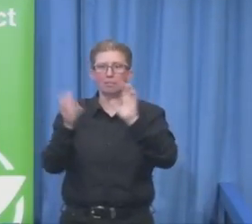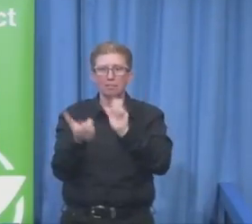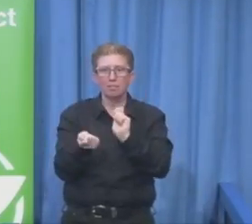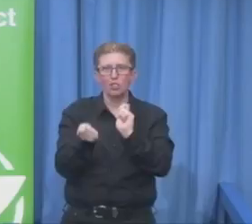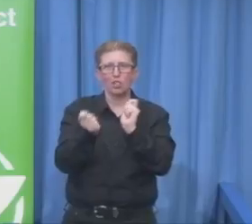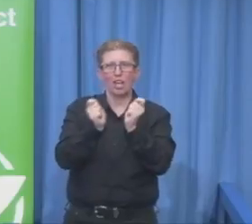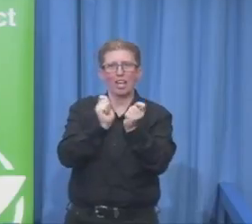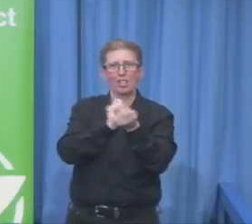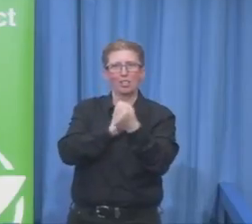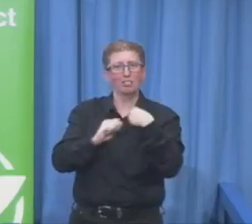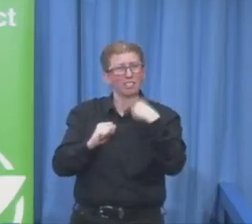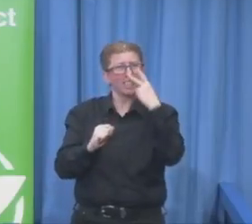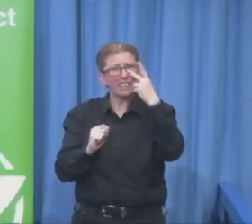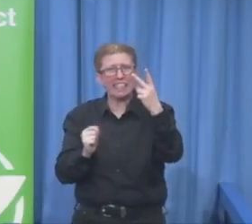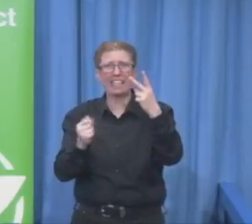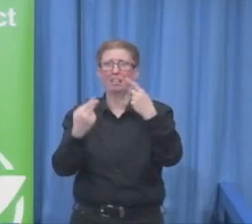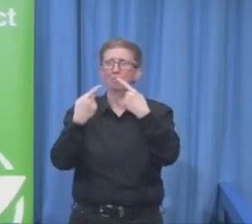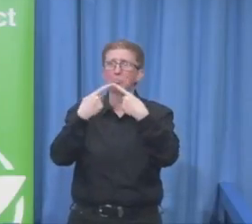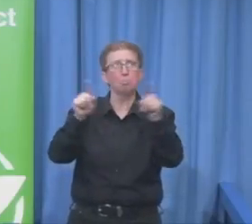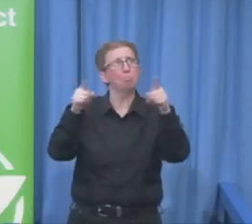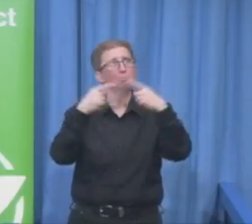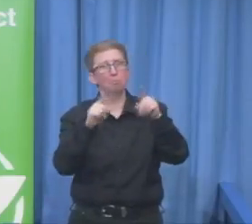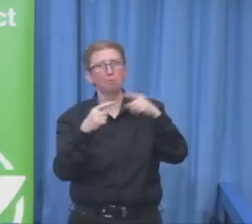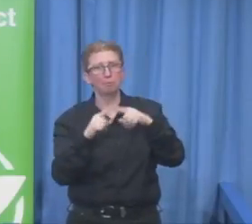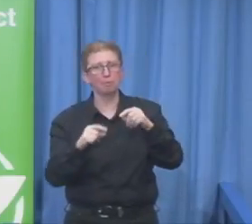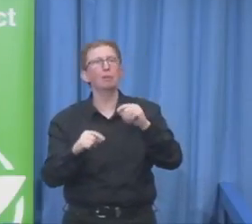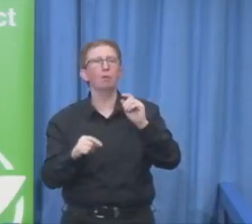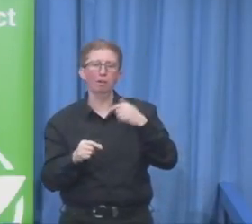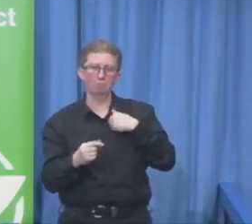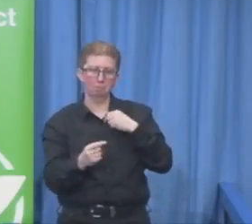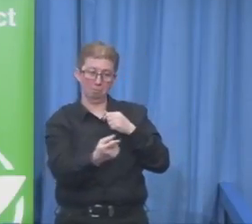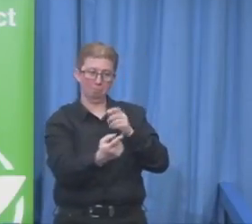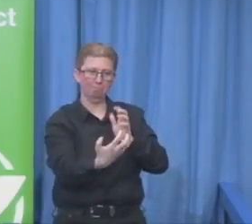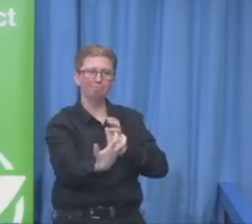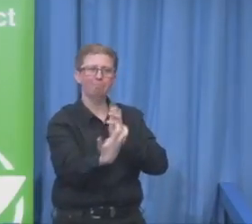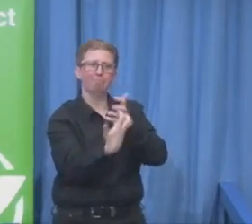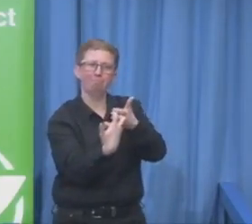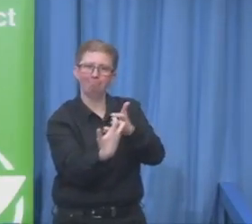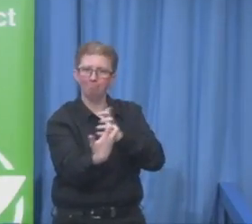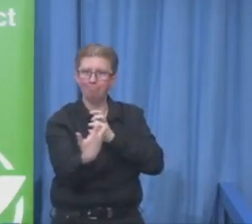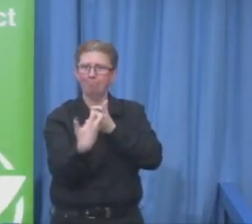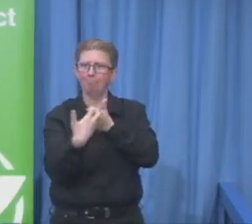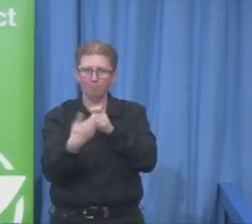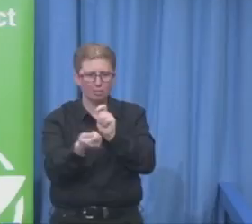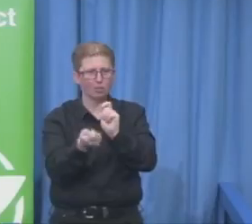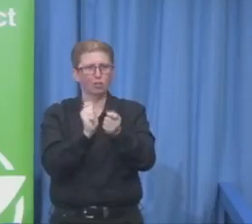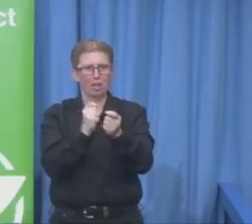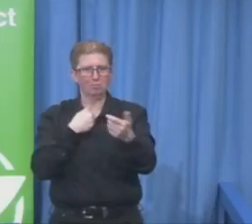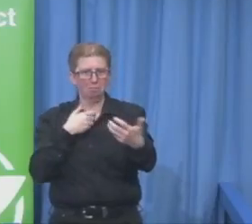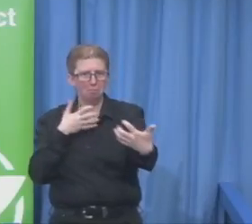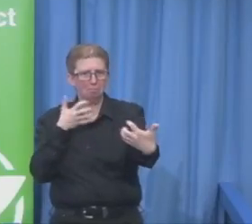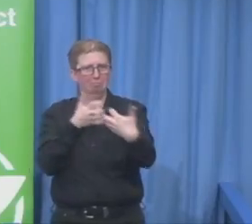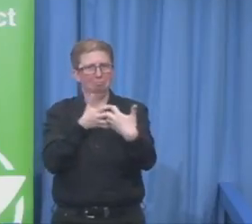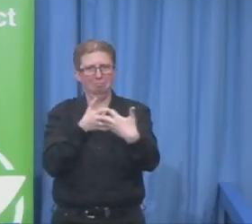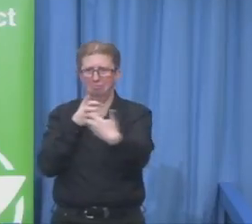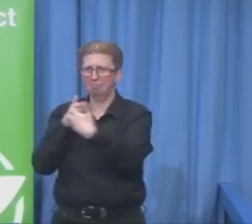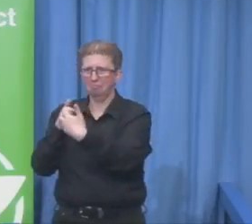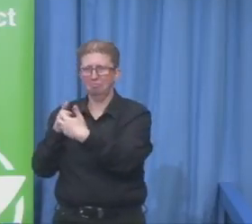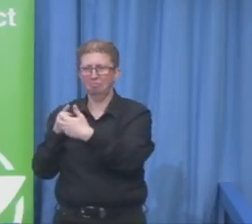geriatric institution. So my grandmother stayed and lived with us included in the family. And that was in